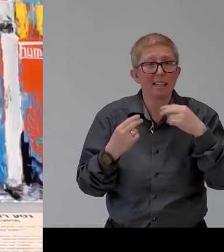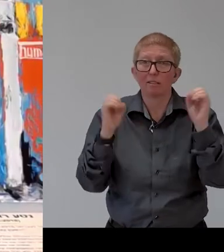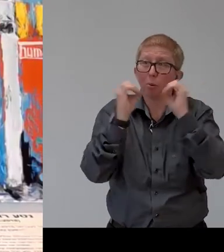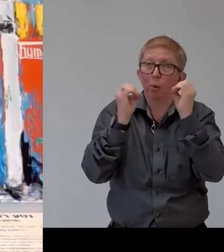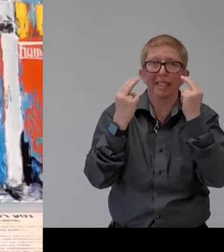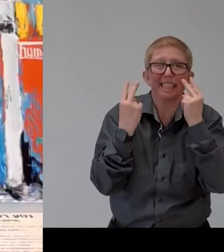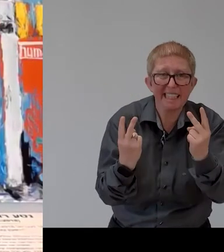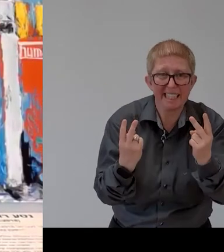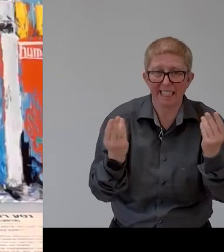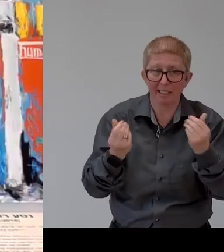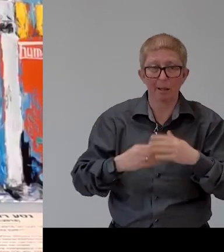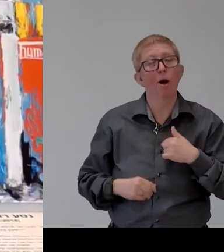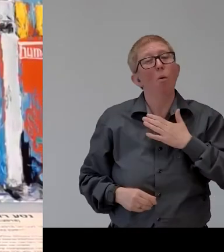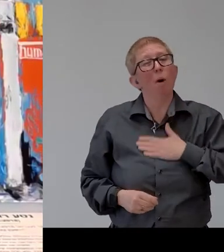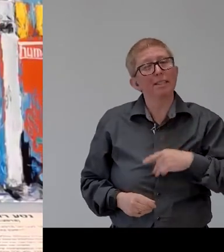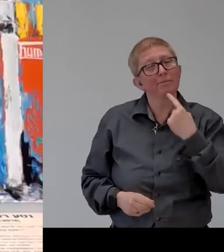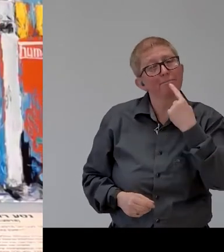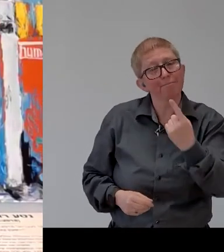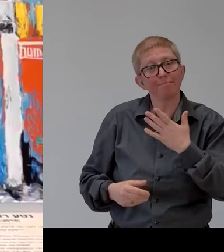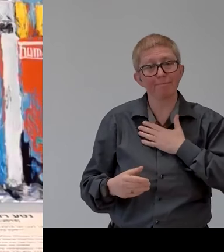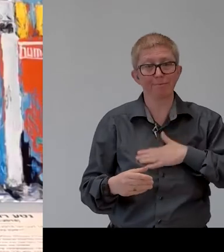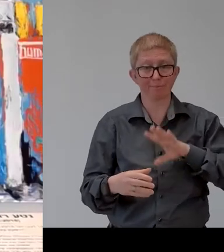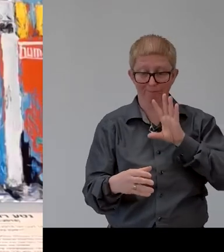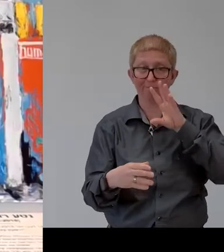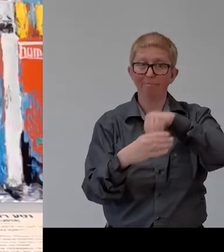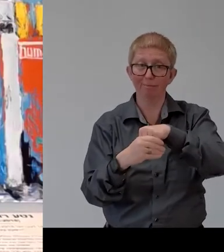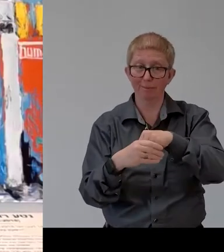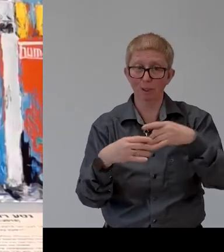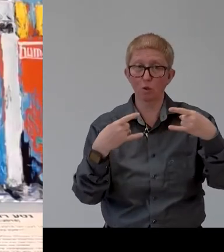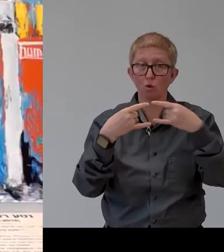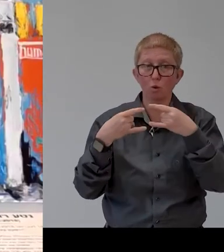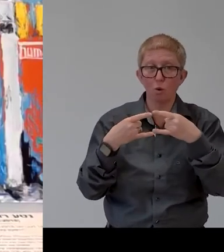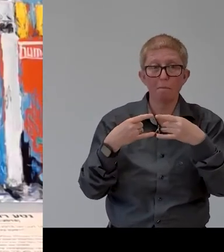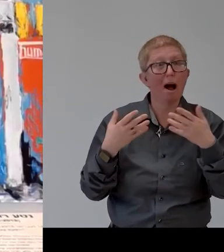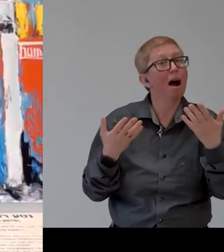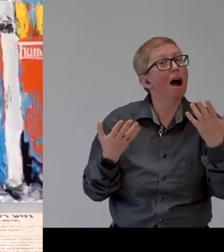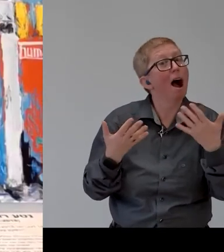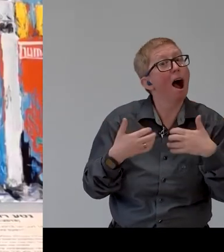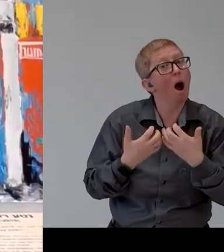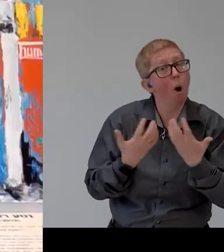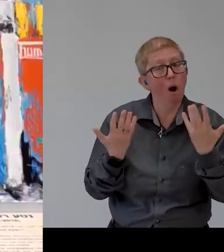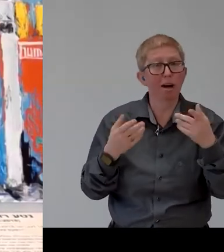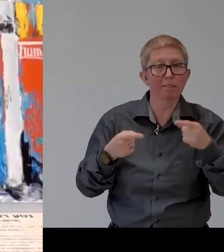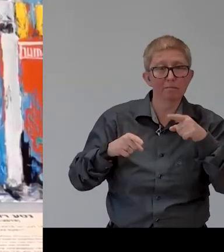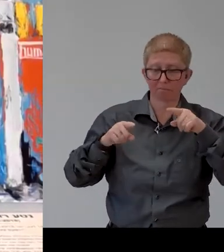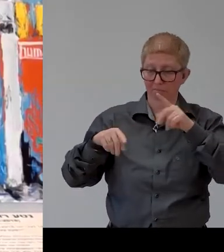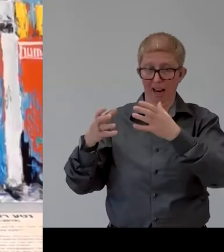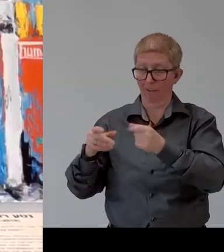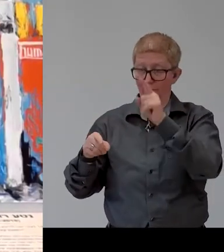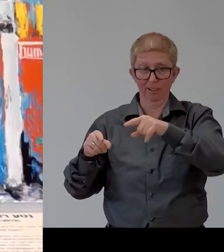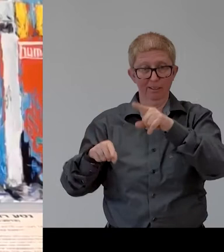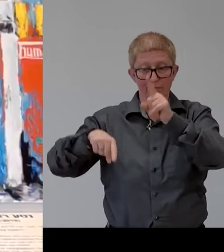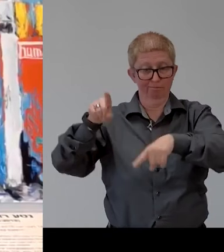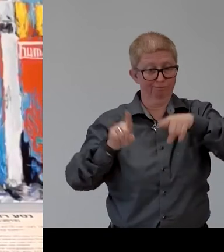it feels or how it looks from the eyes of various blindness and here guys you're ready with your hands